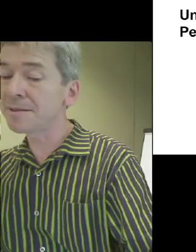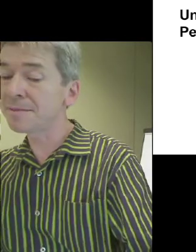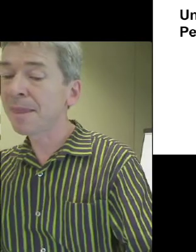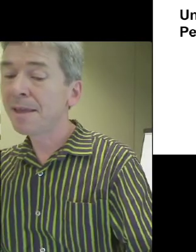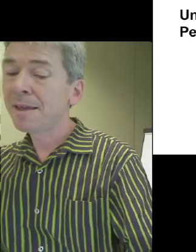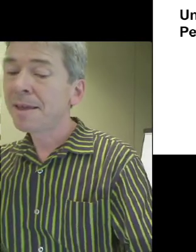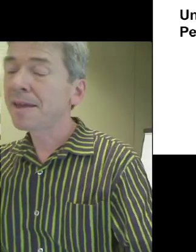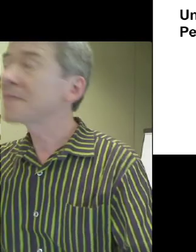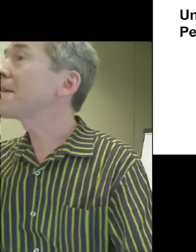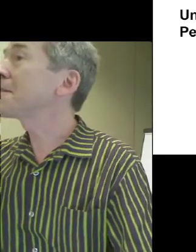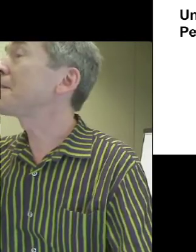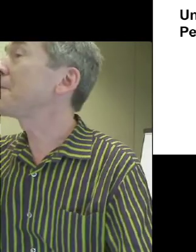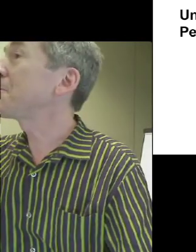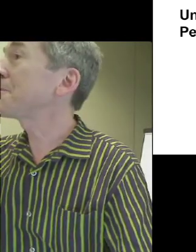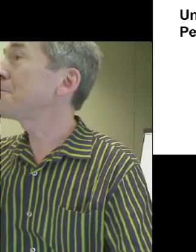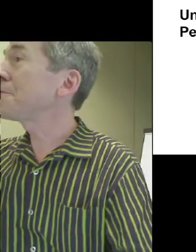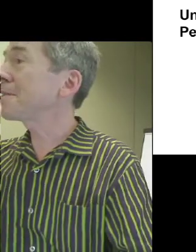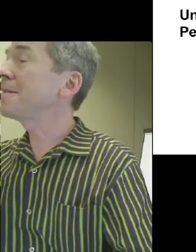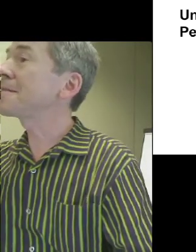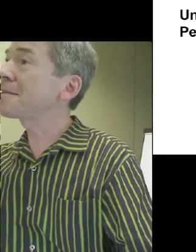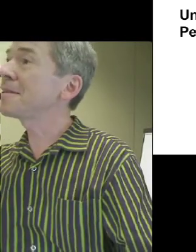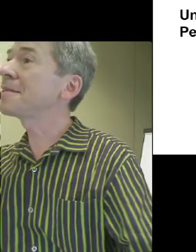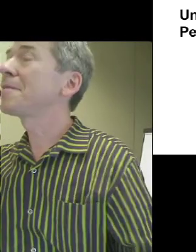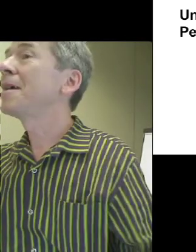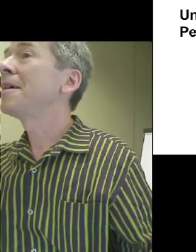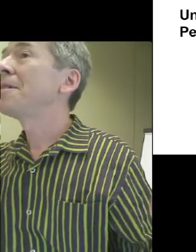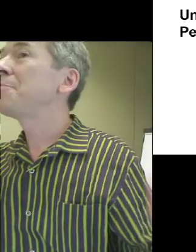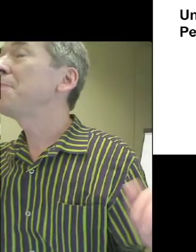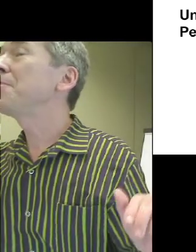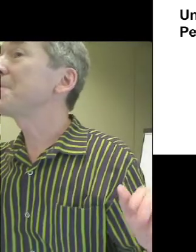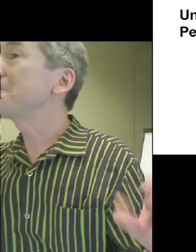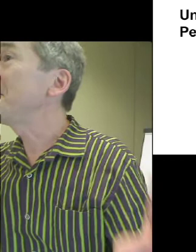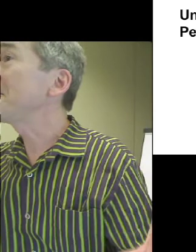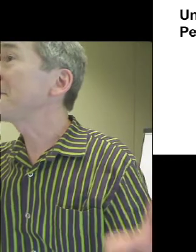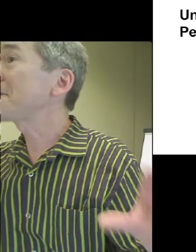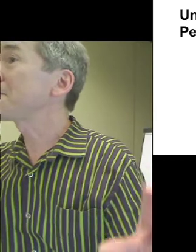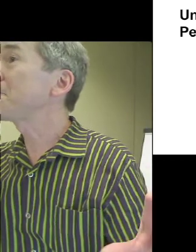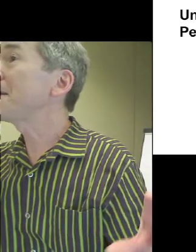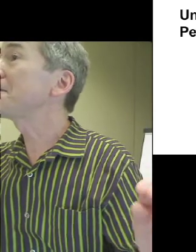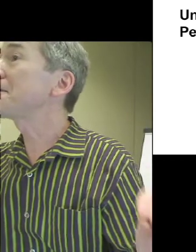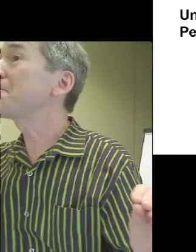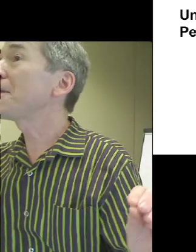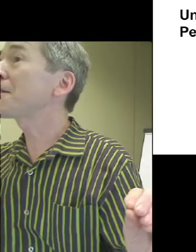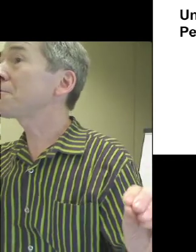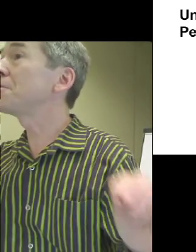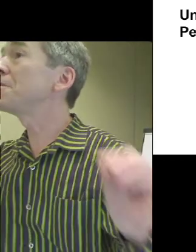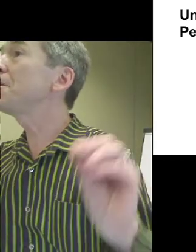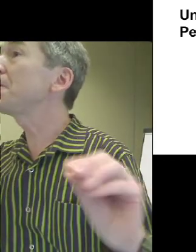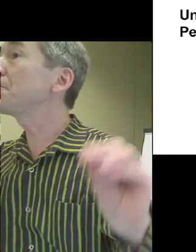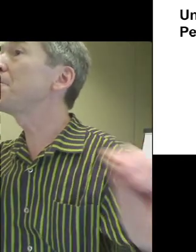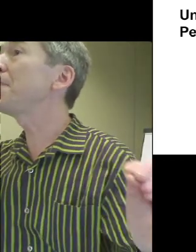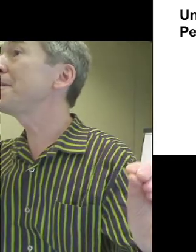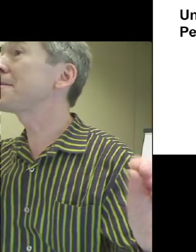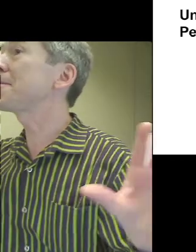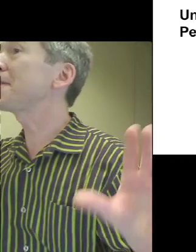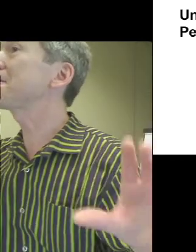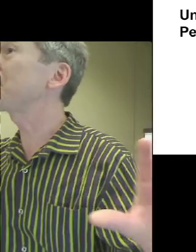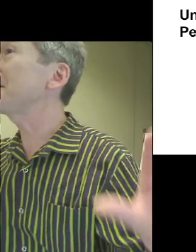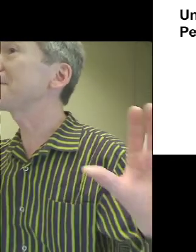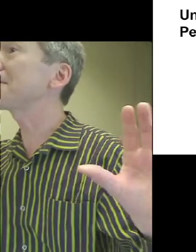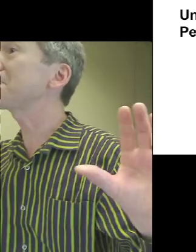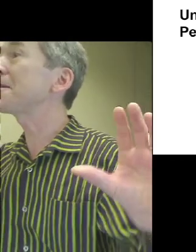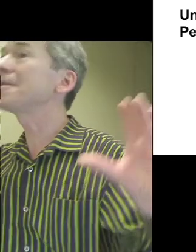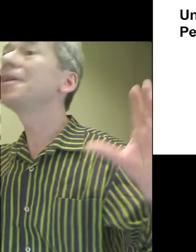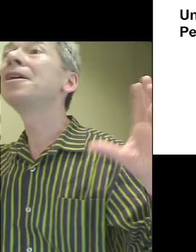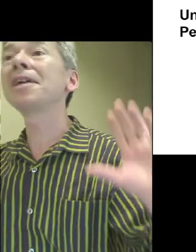disabilities has an article number 30 that says people with disabilities have the right to take part on an equal basis. I